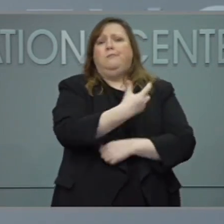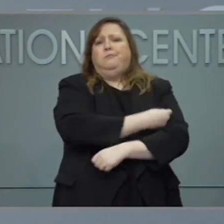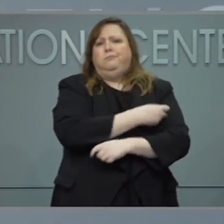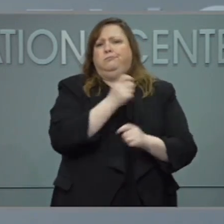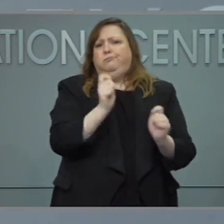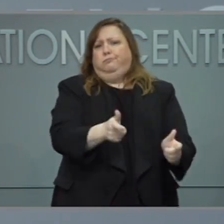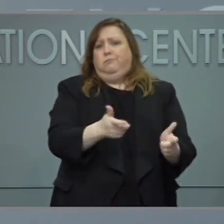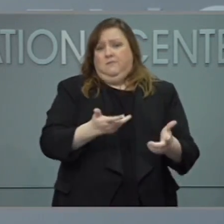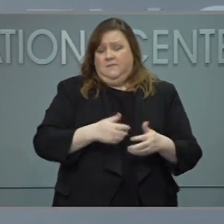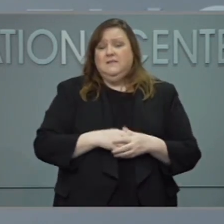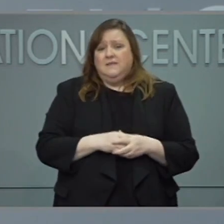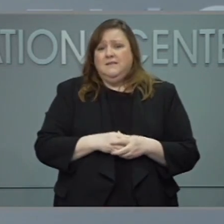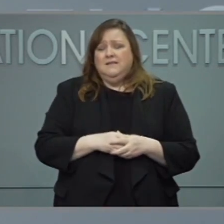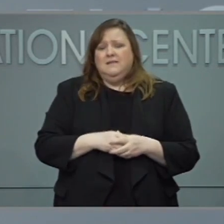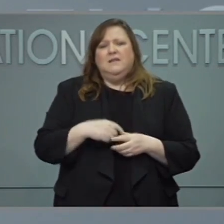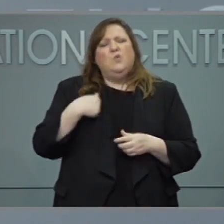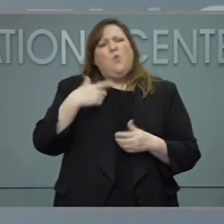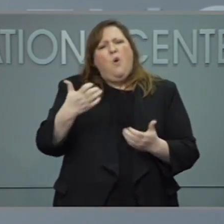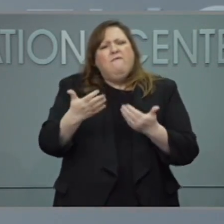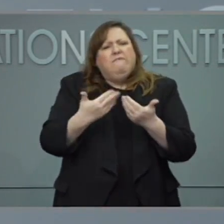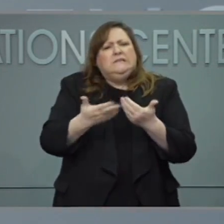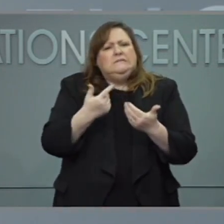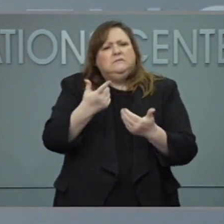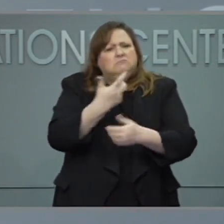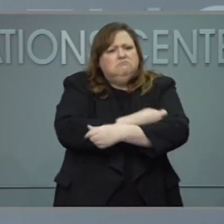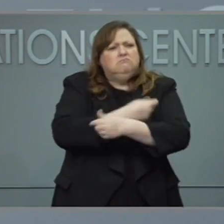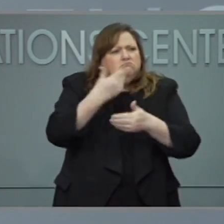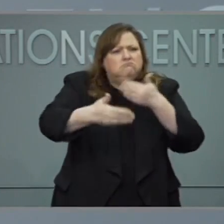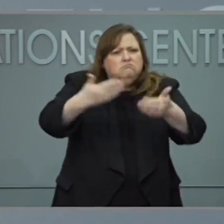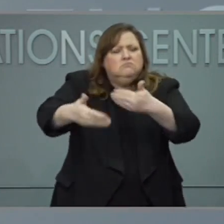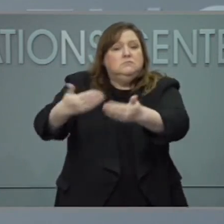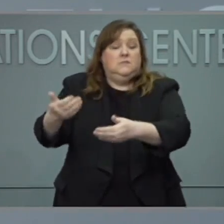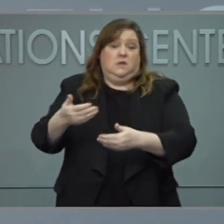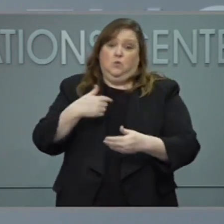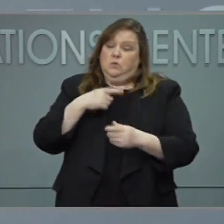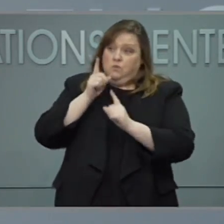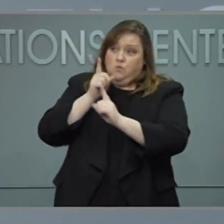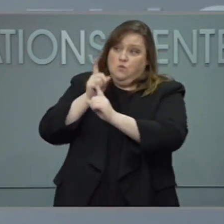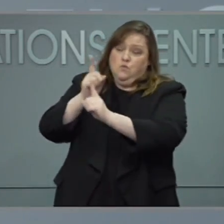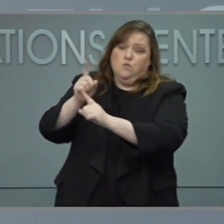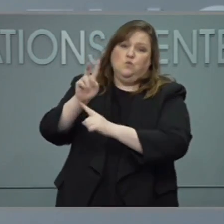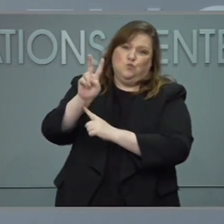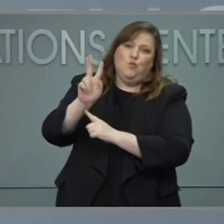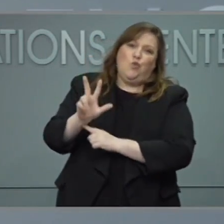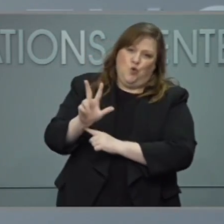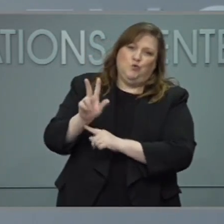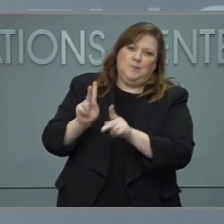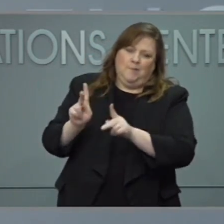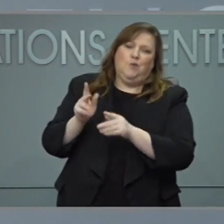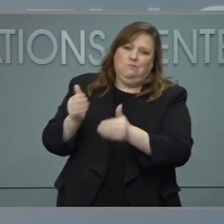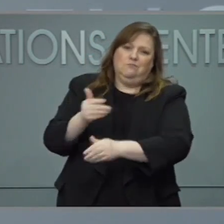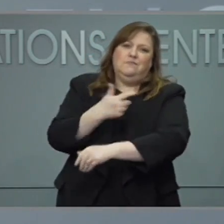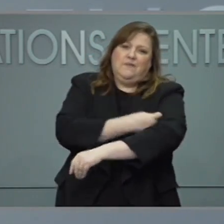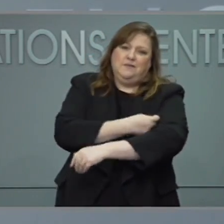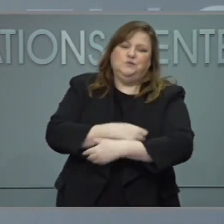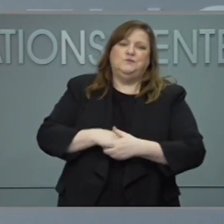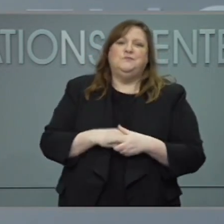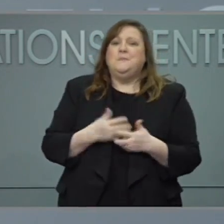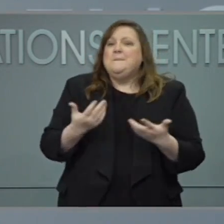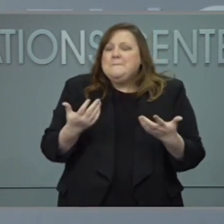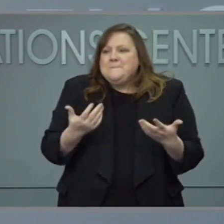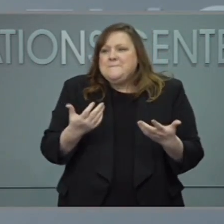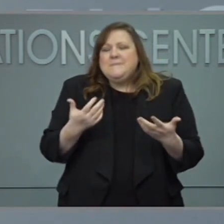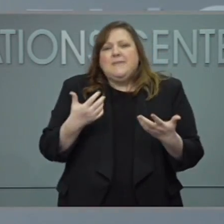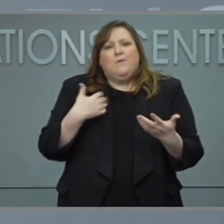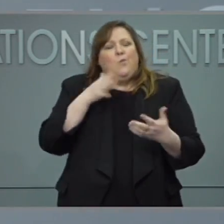certainly looking towards that two-thirds goal. And if we are going to continue to do all the work we can to help folks feel comfortable,